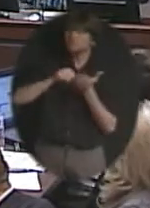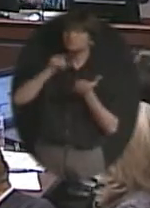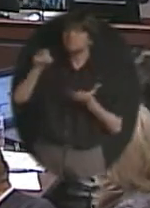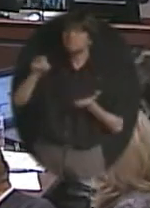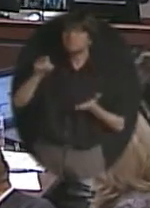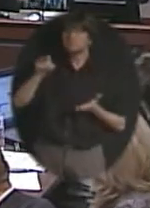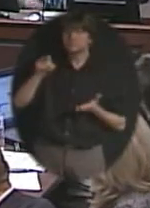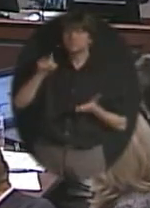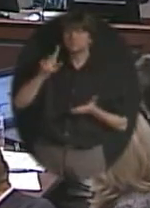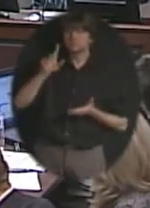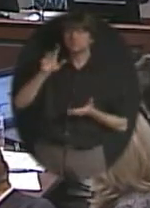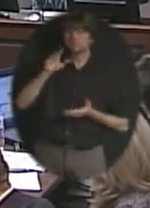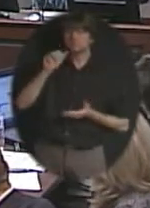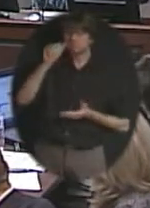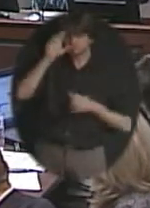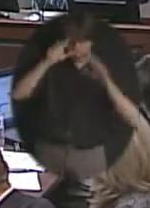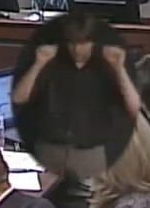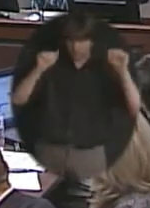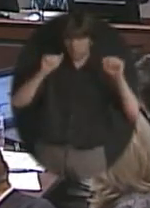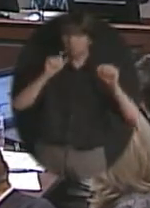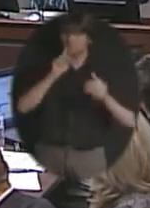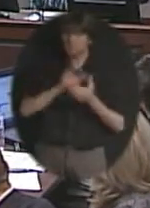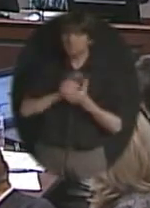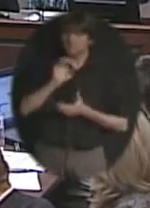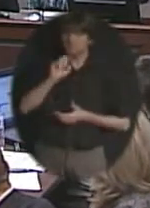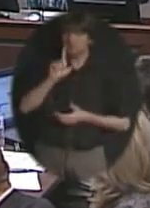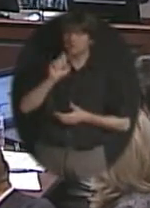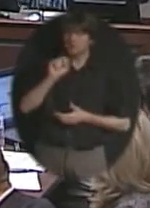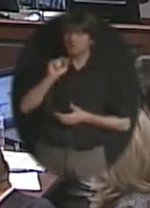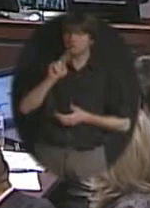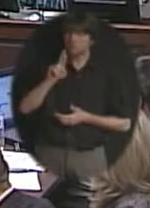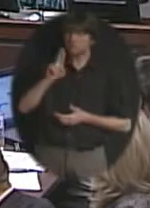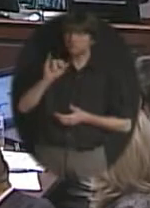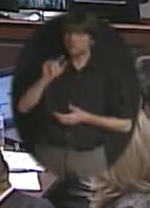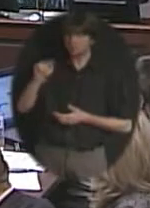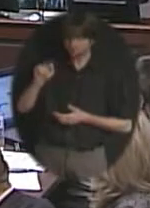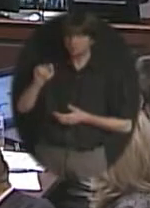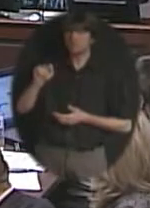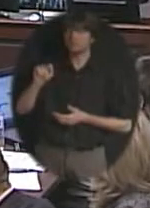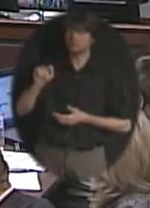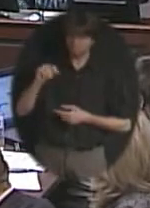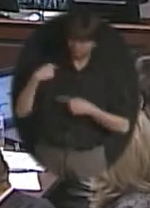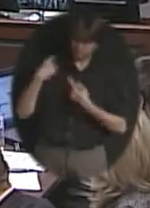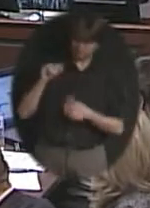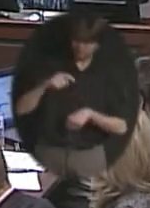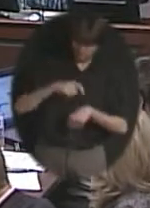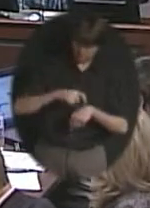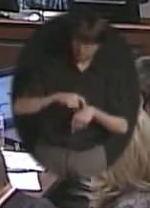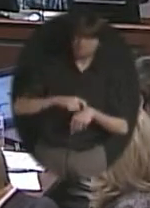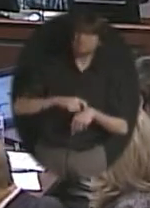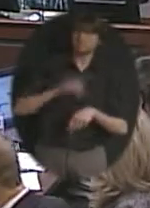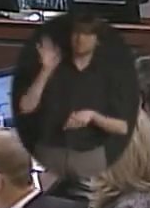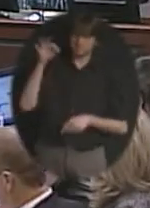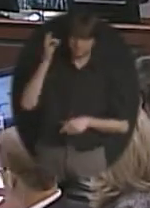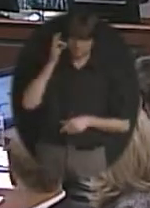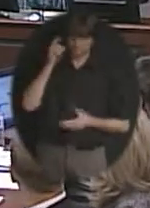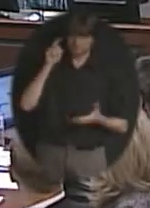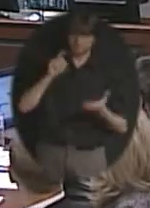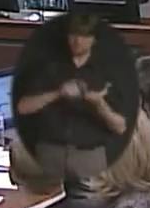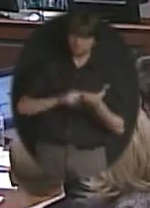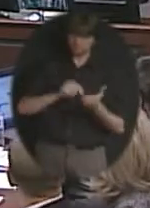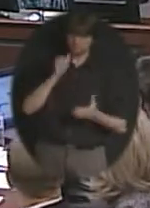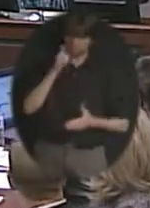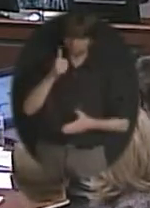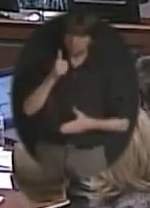a day to honor teachers. And since the 1980s, it's been federally recognized, nationally recognized as National Teacher Day. And